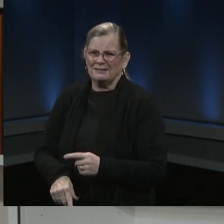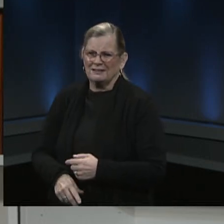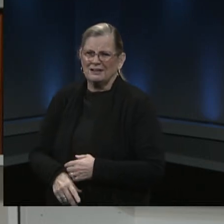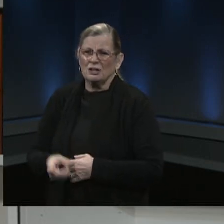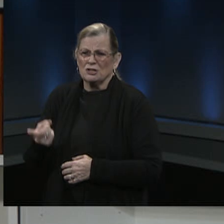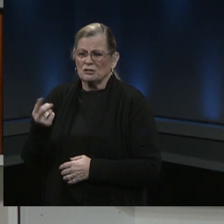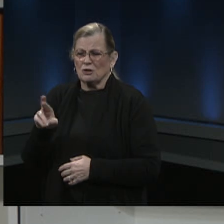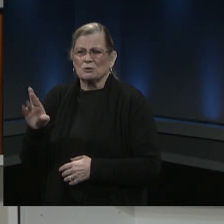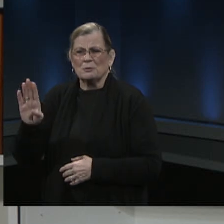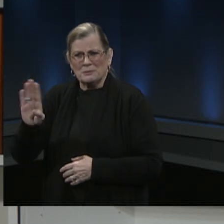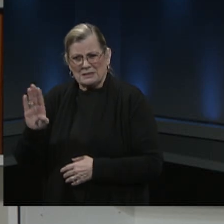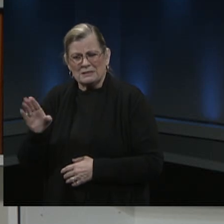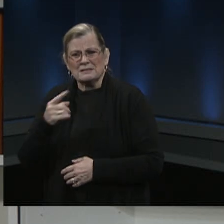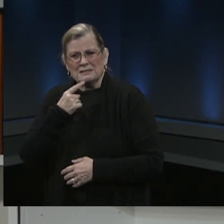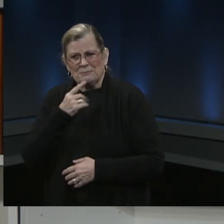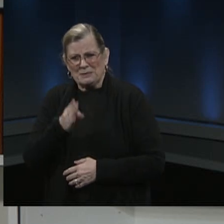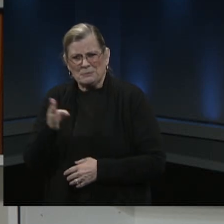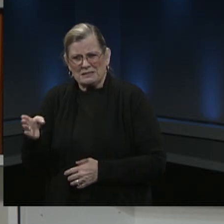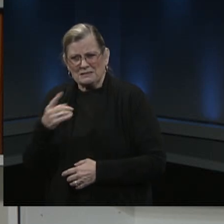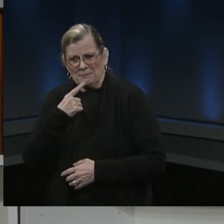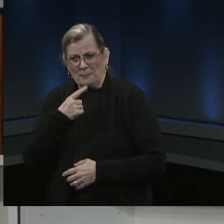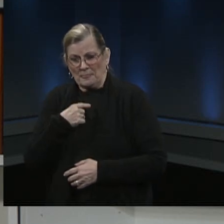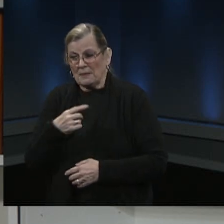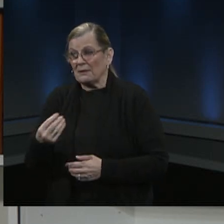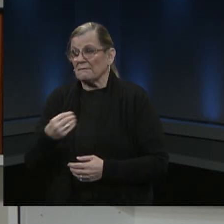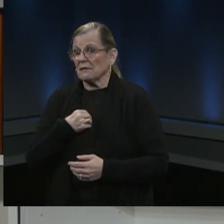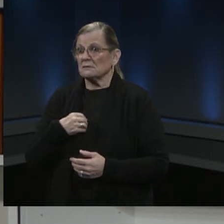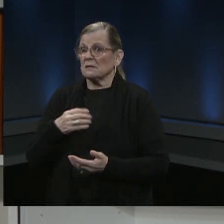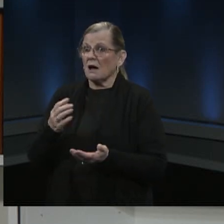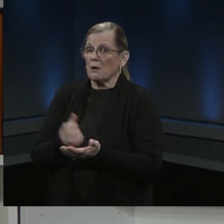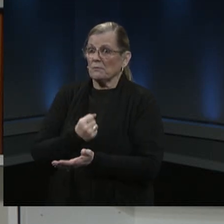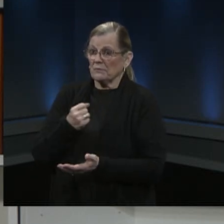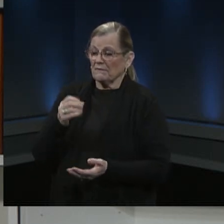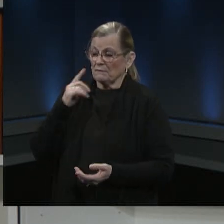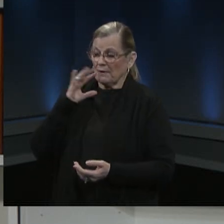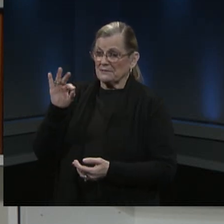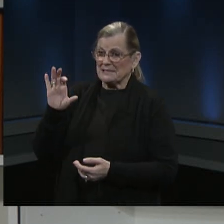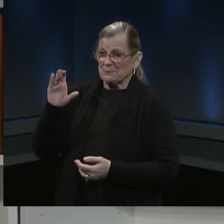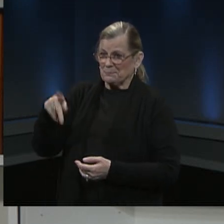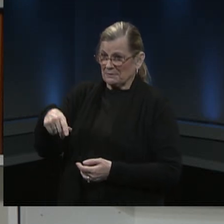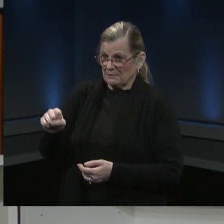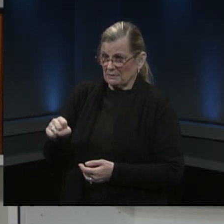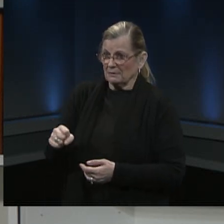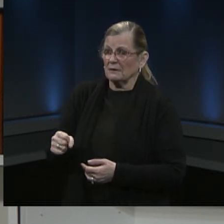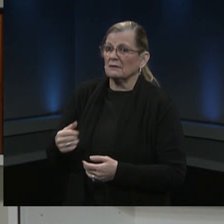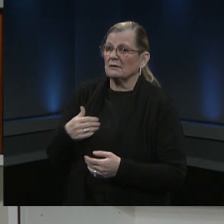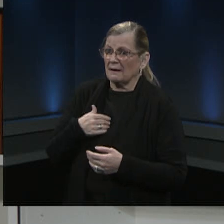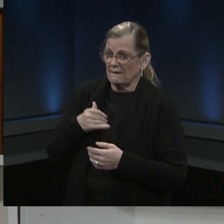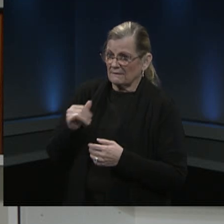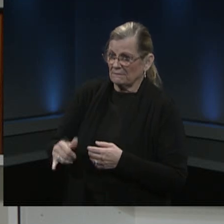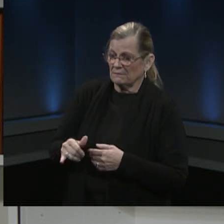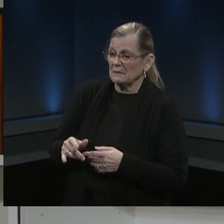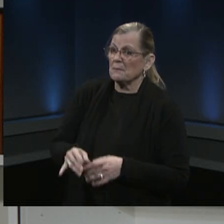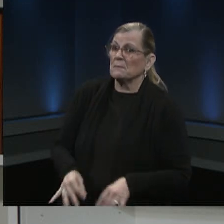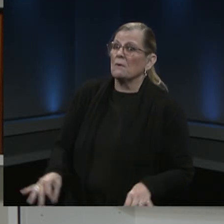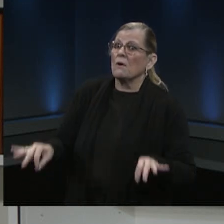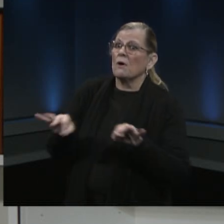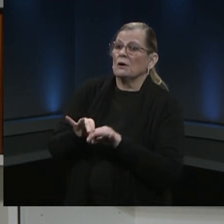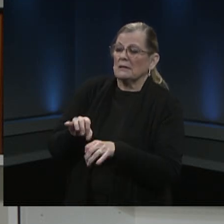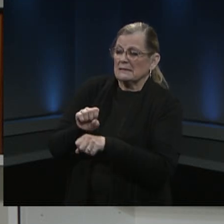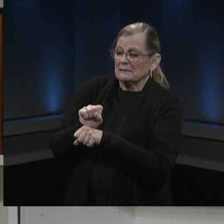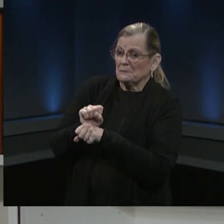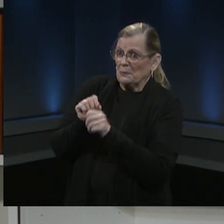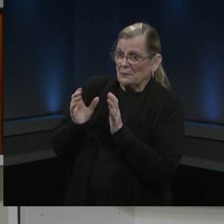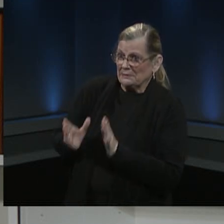an fcps staff and community to be prioritized as essential workers as essential to